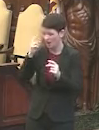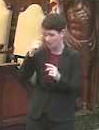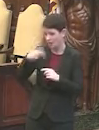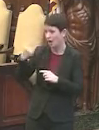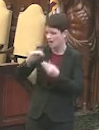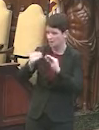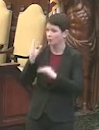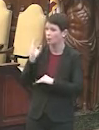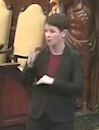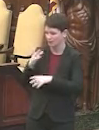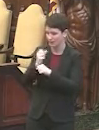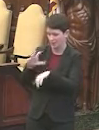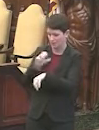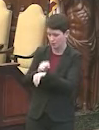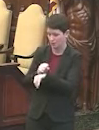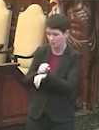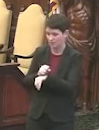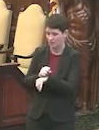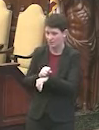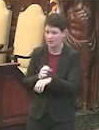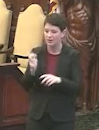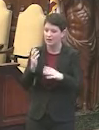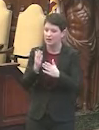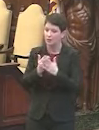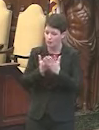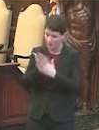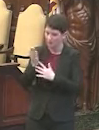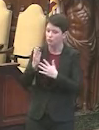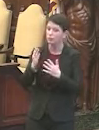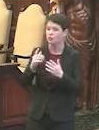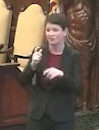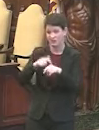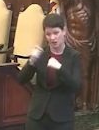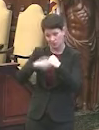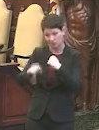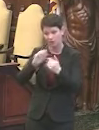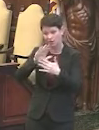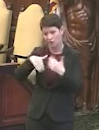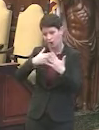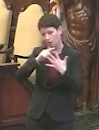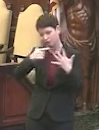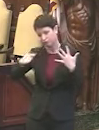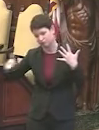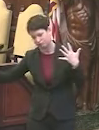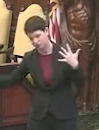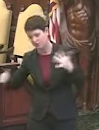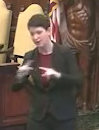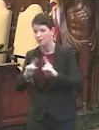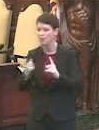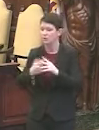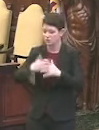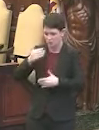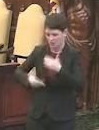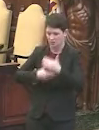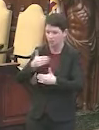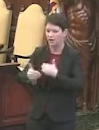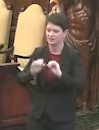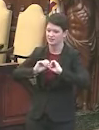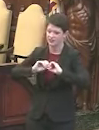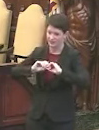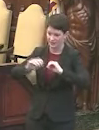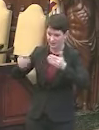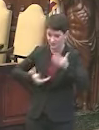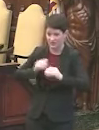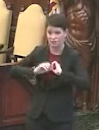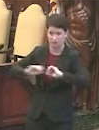And, you know, now there are many people on the database. It'll take us a while to get through through all of them. But it definitely is. We have started the process of getting those invitations out